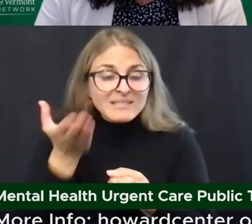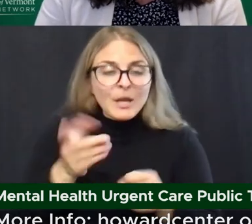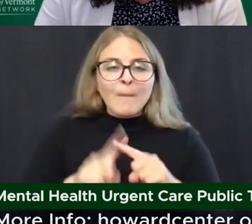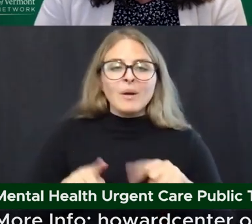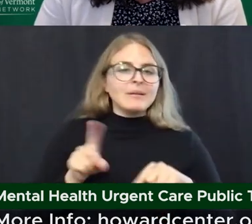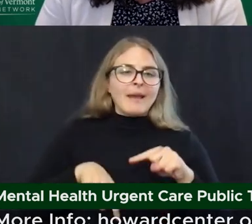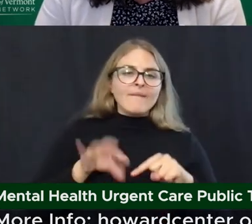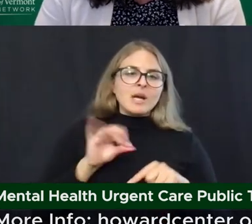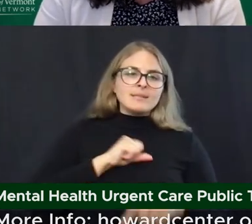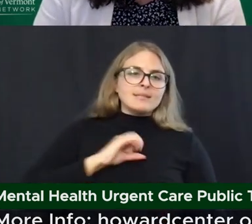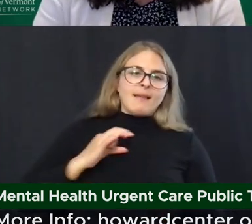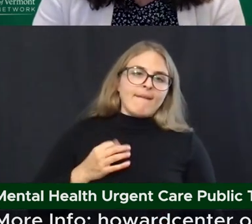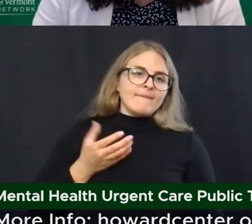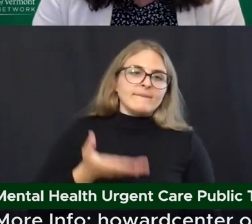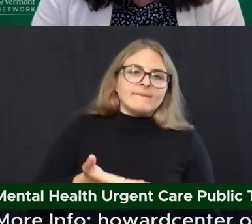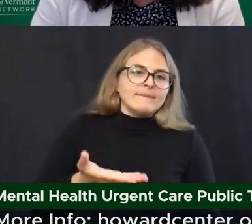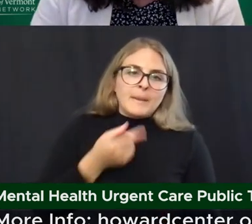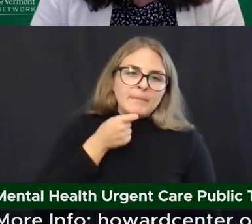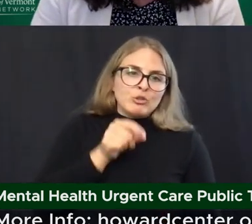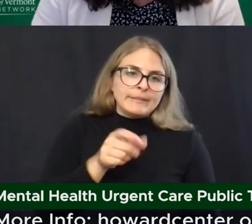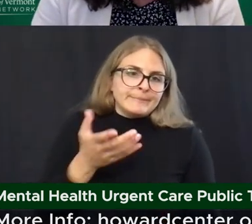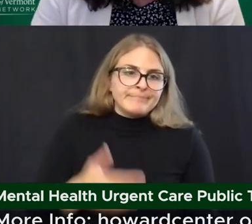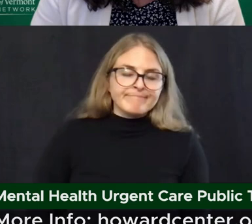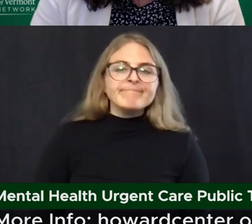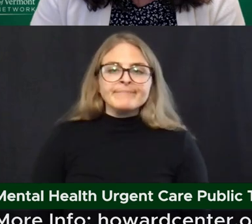able to provide services for that amount of time.